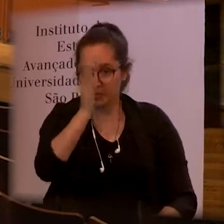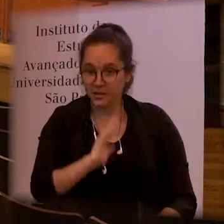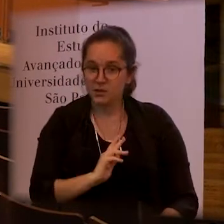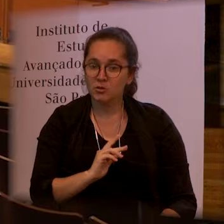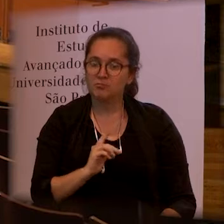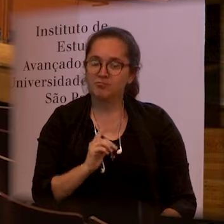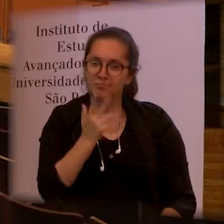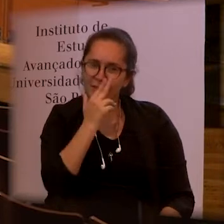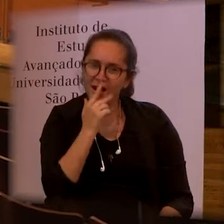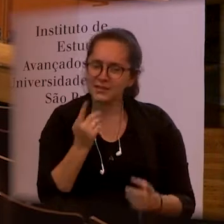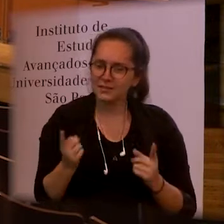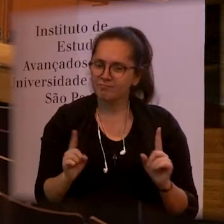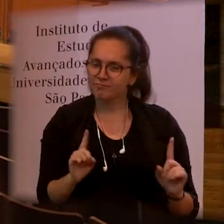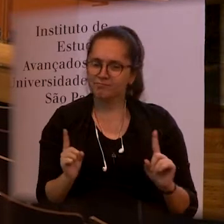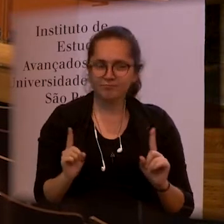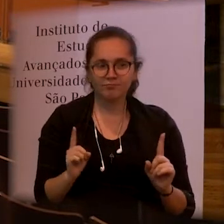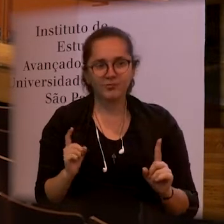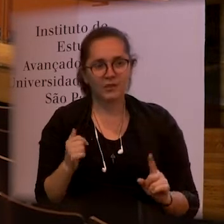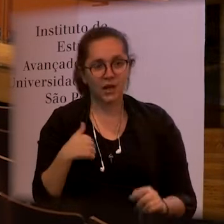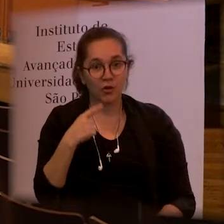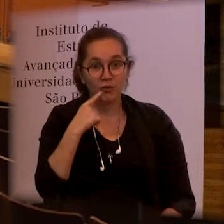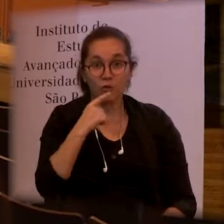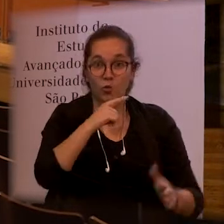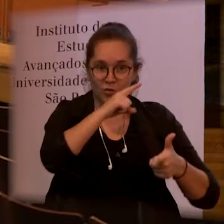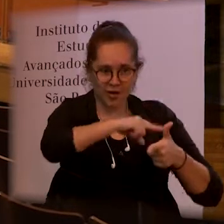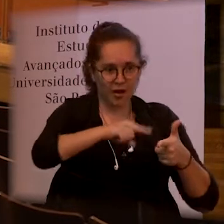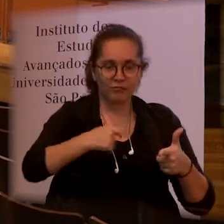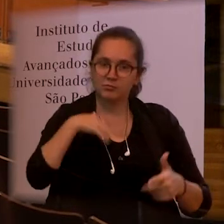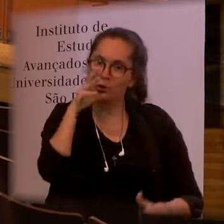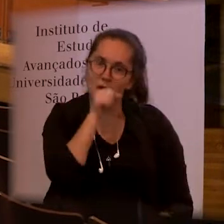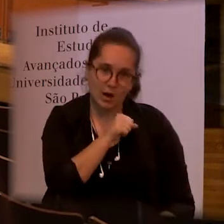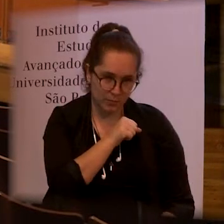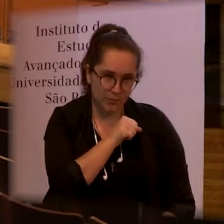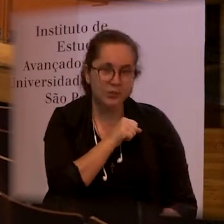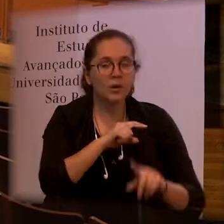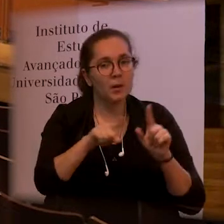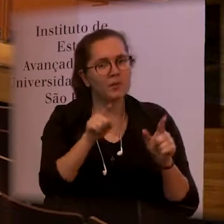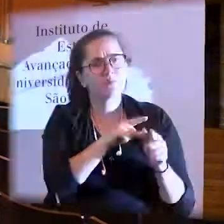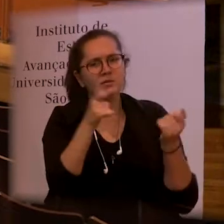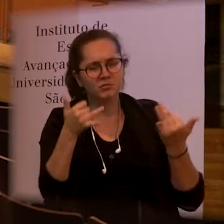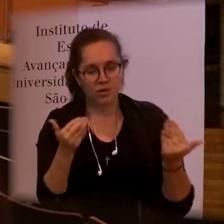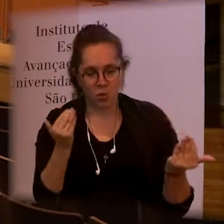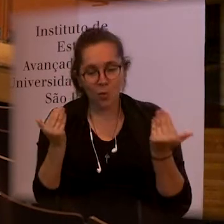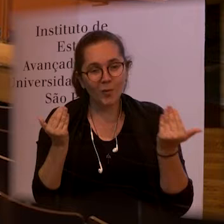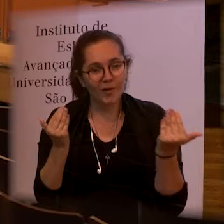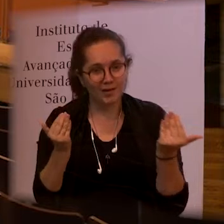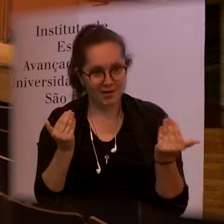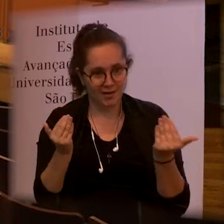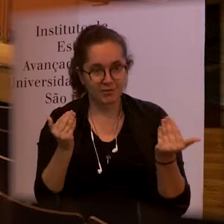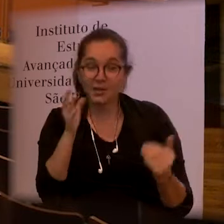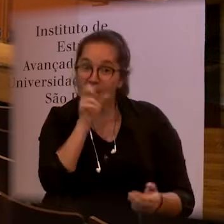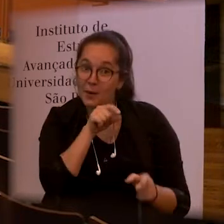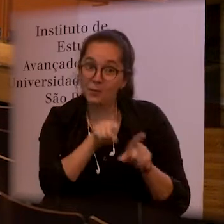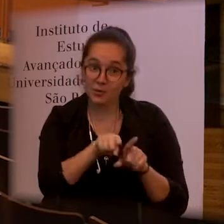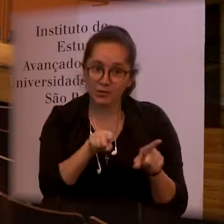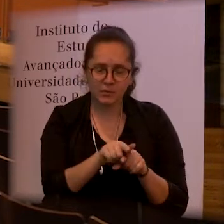Indonesia could be very close I saw the chat very quickly but I would like you to compare